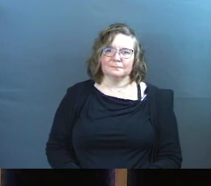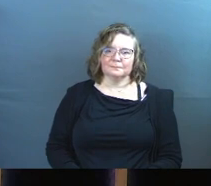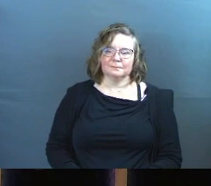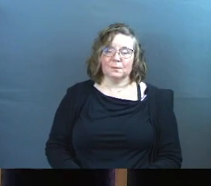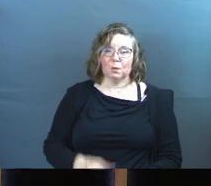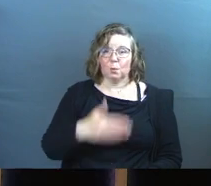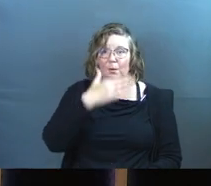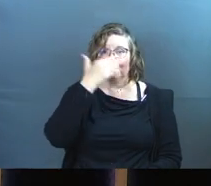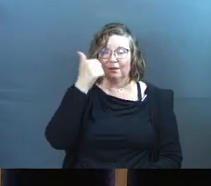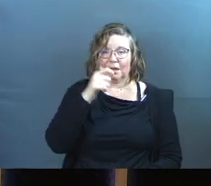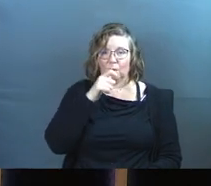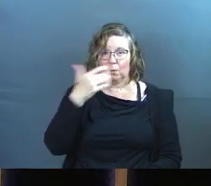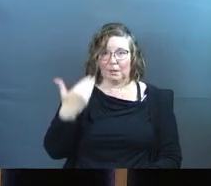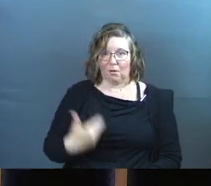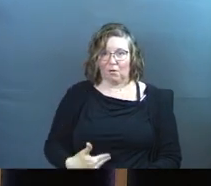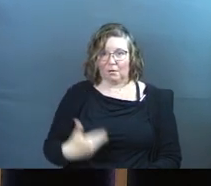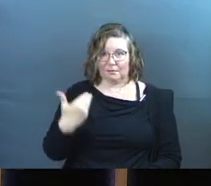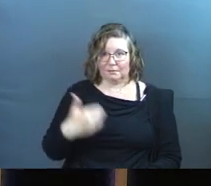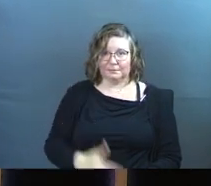We forget who we are.